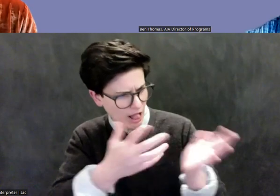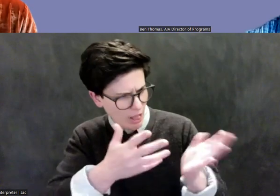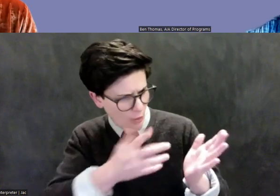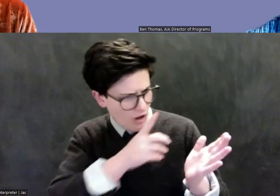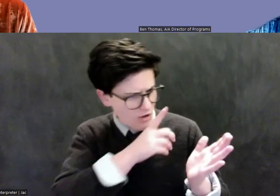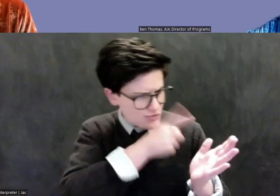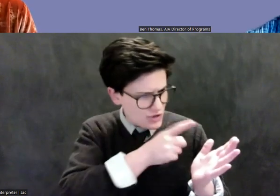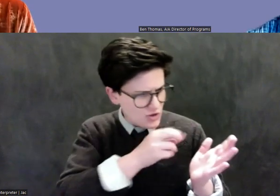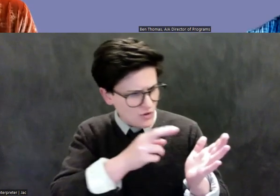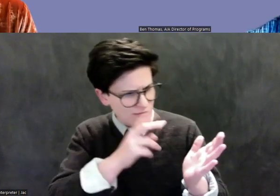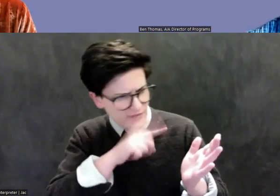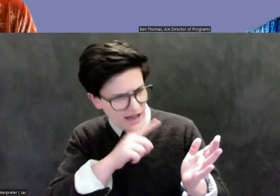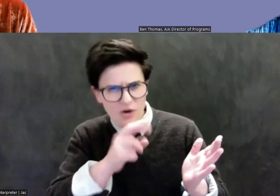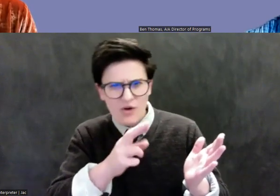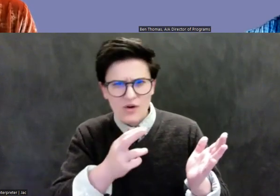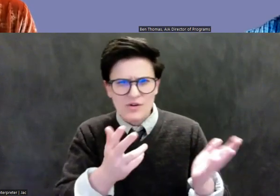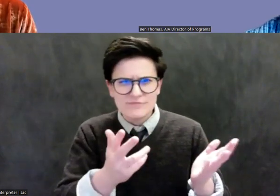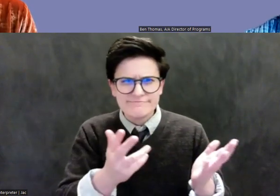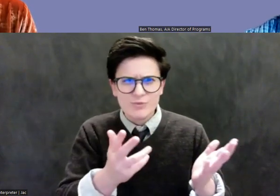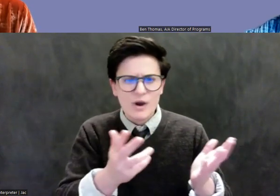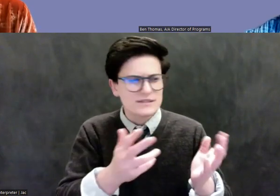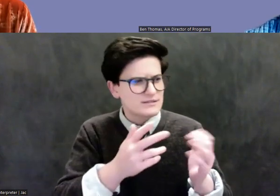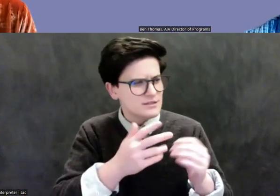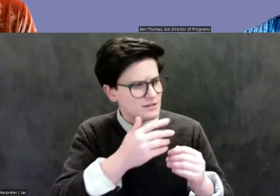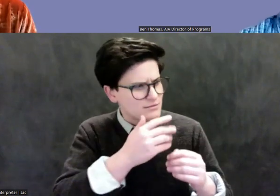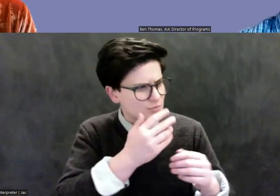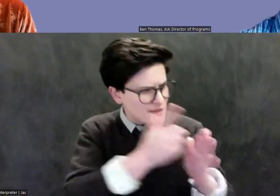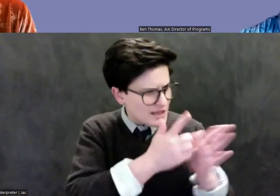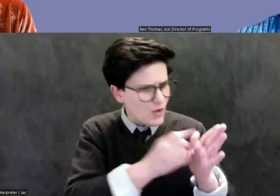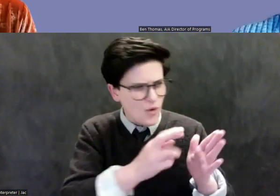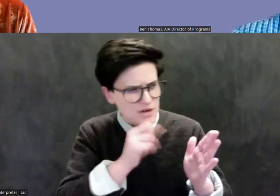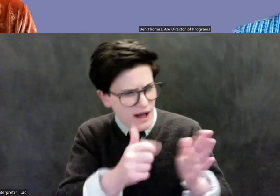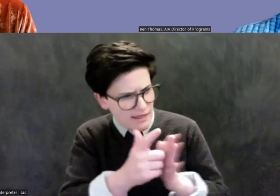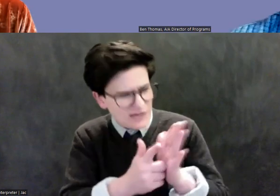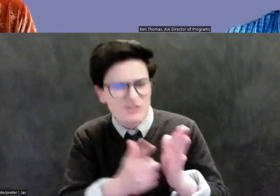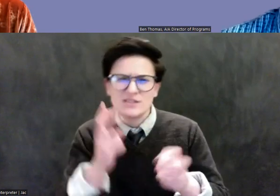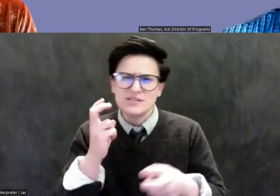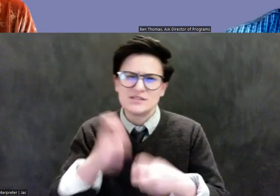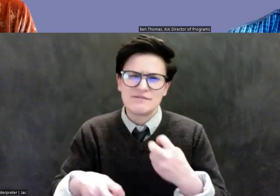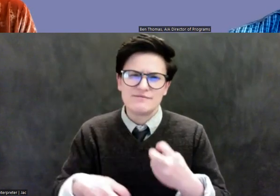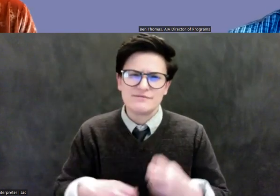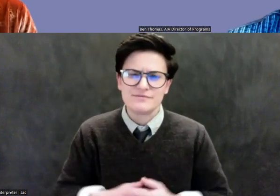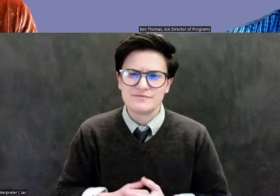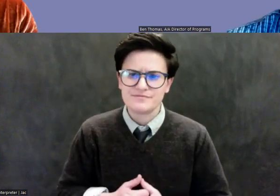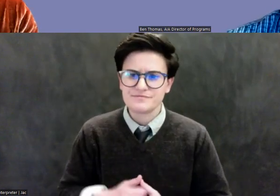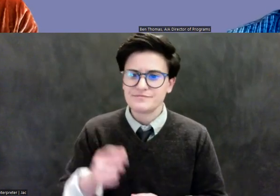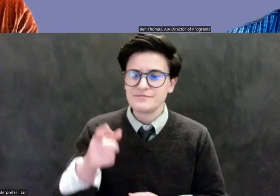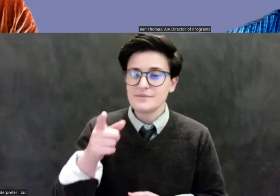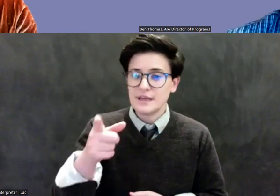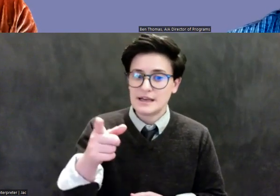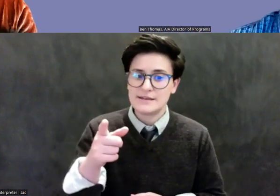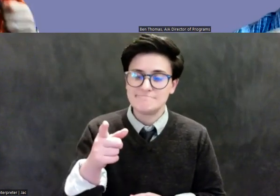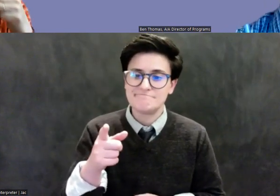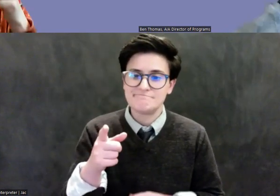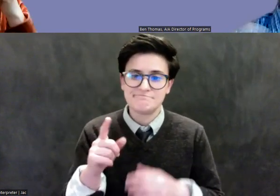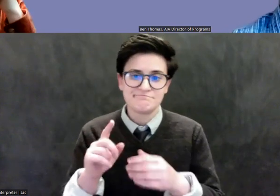to our world heritage, and it's a threat to the good faith actors as well. Yeah. And it's interesting. So just as a comment, because, you know, this idea